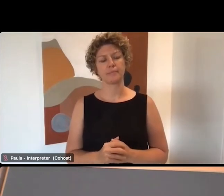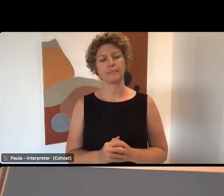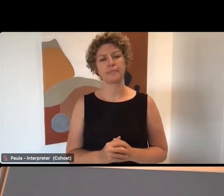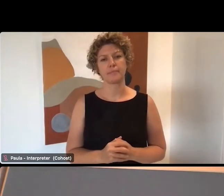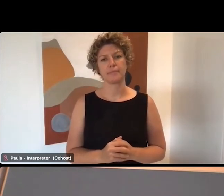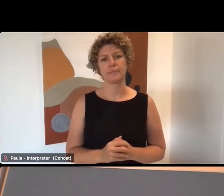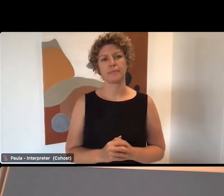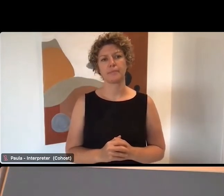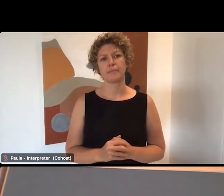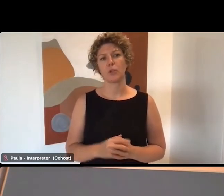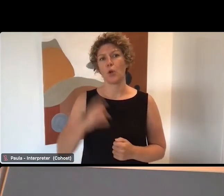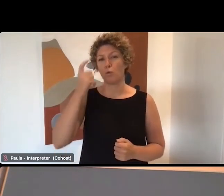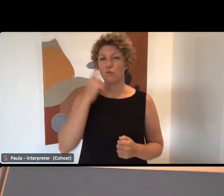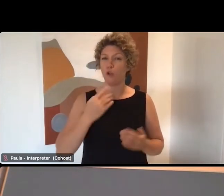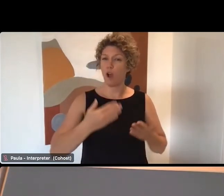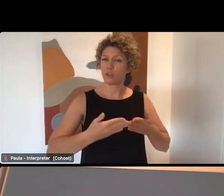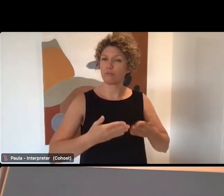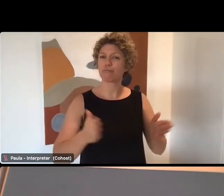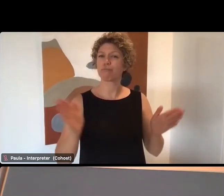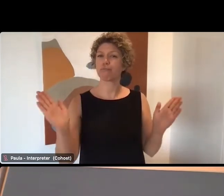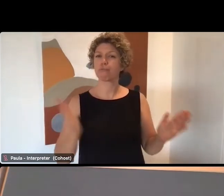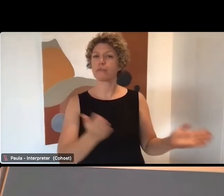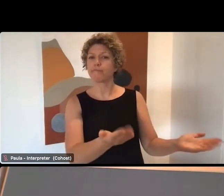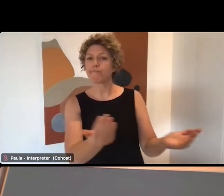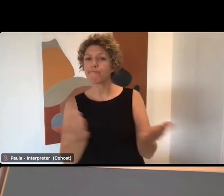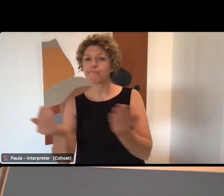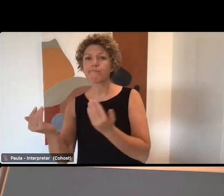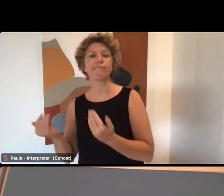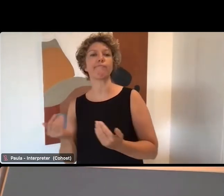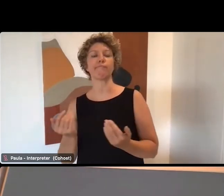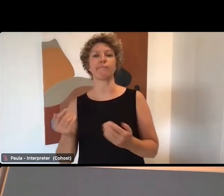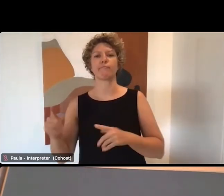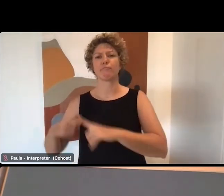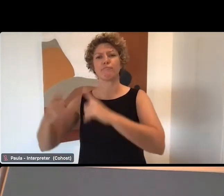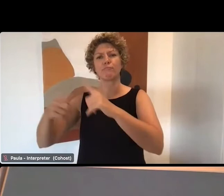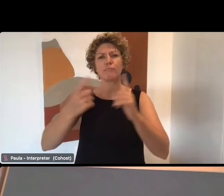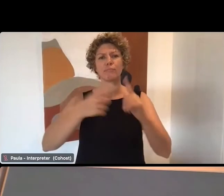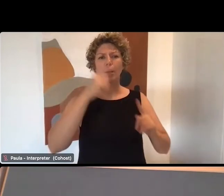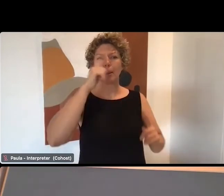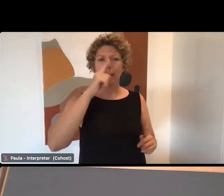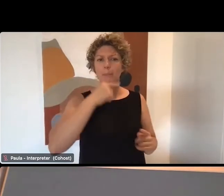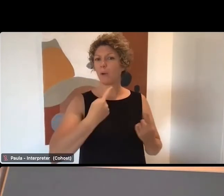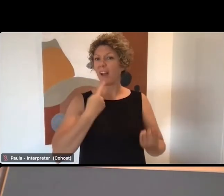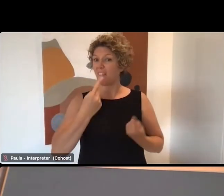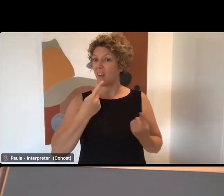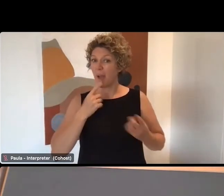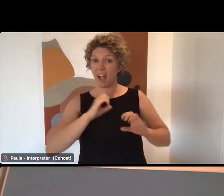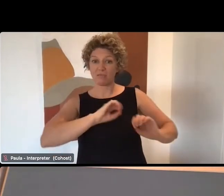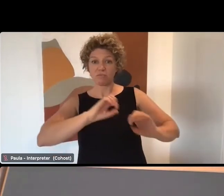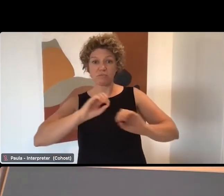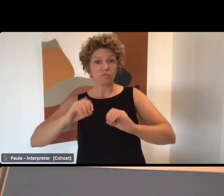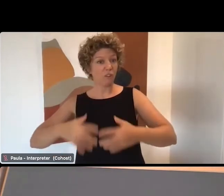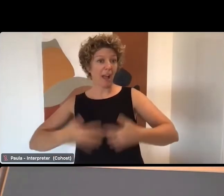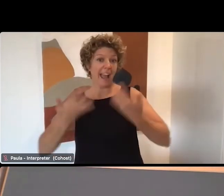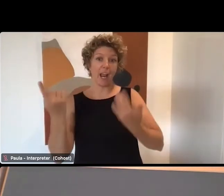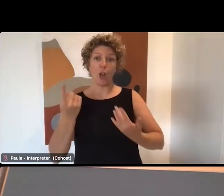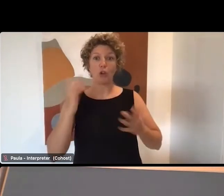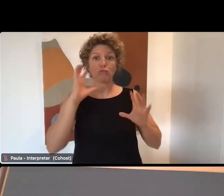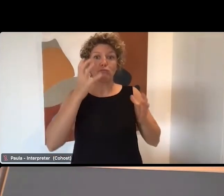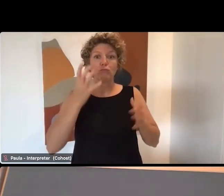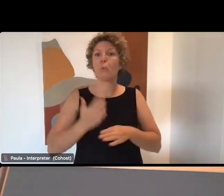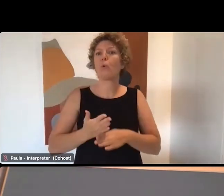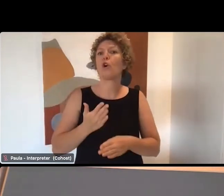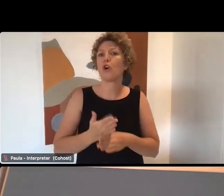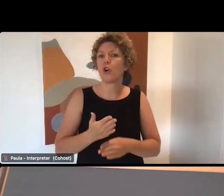So we're casting the net wide with the job showcases to provide information to anyone who might be interested in a